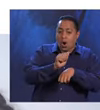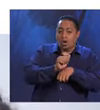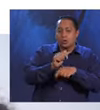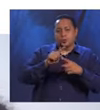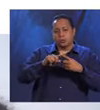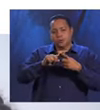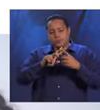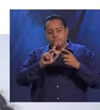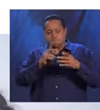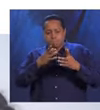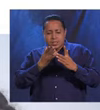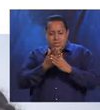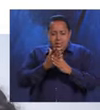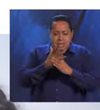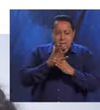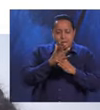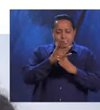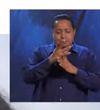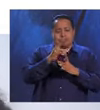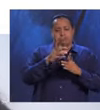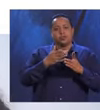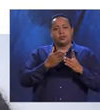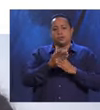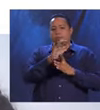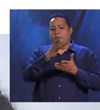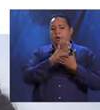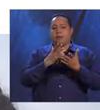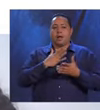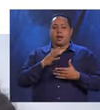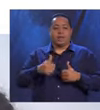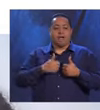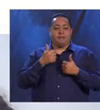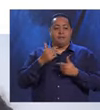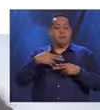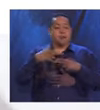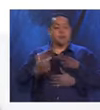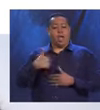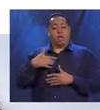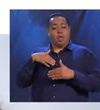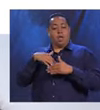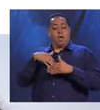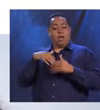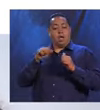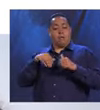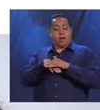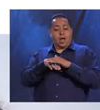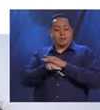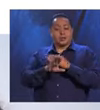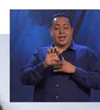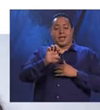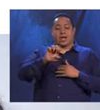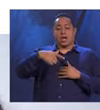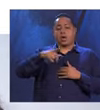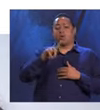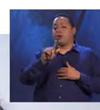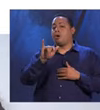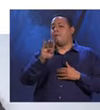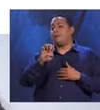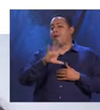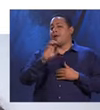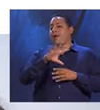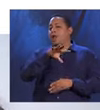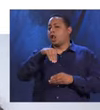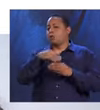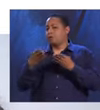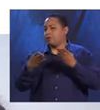overwork and overcompensate to be able to make it through those stages of my life. Being able to access equitable